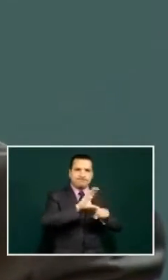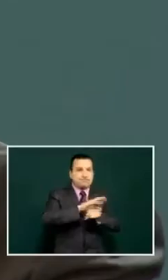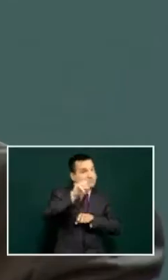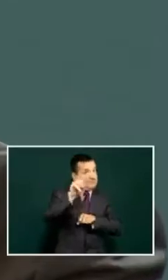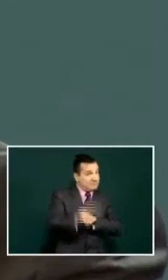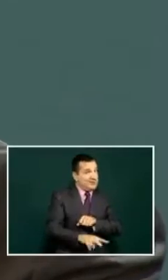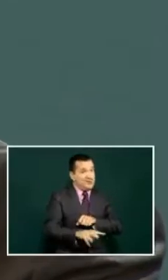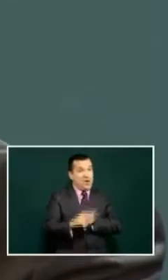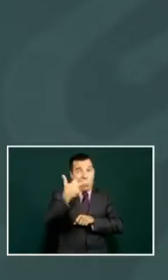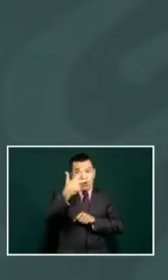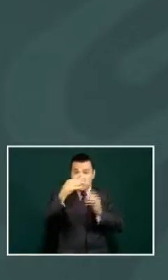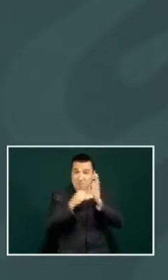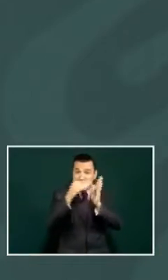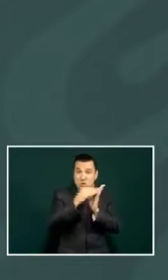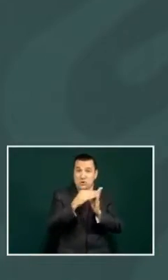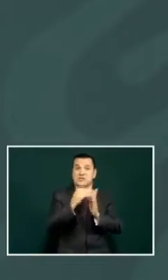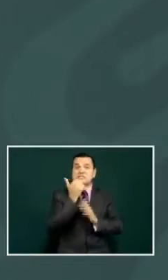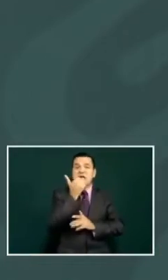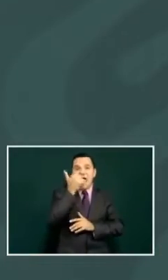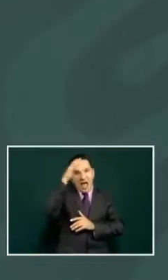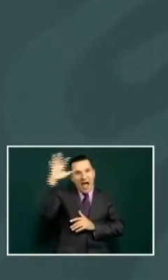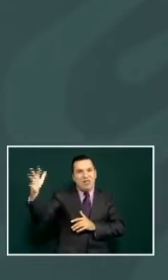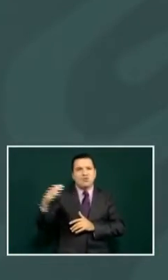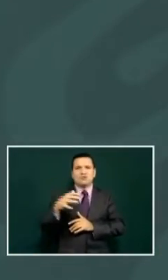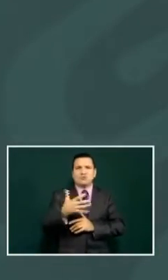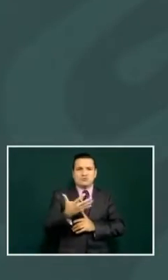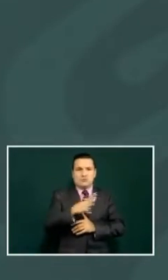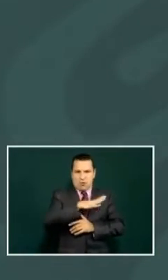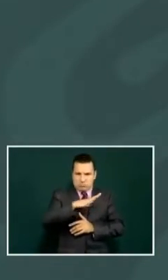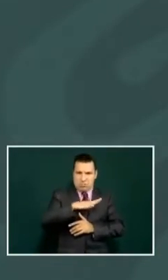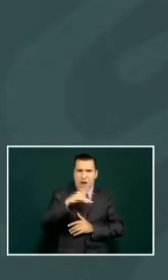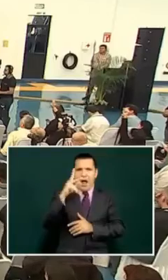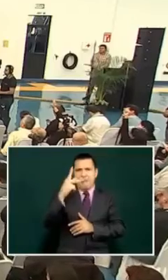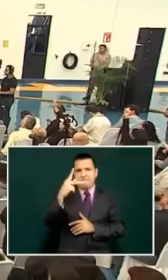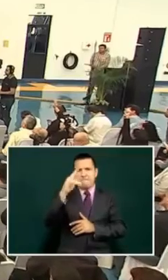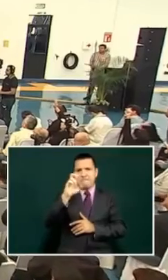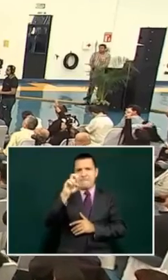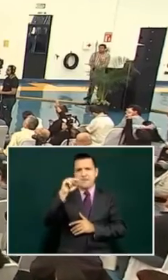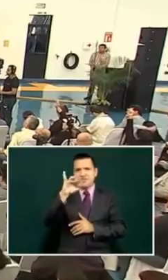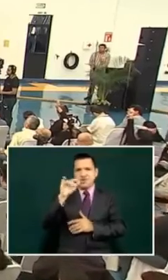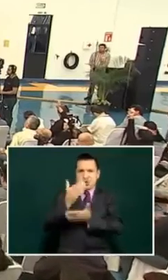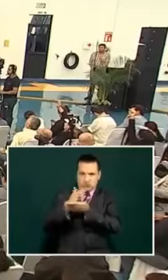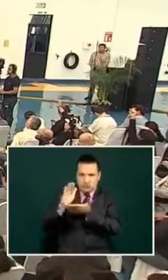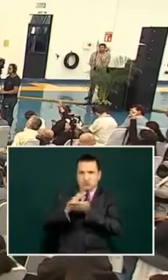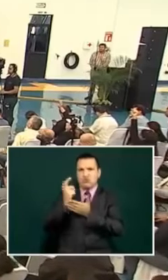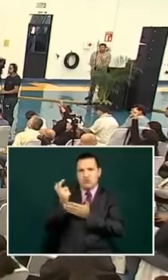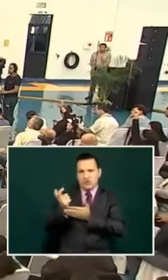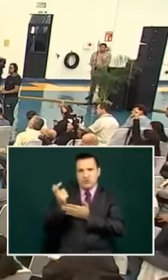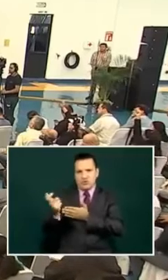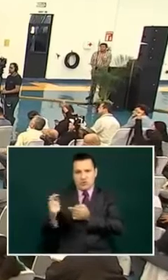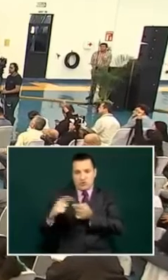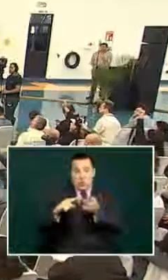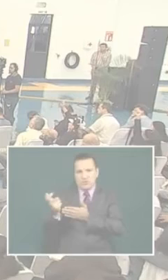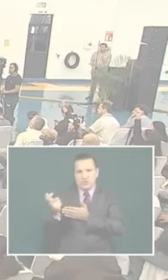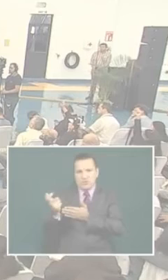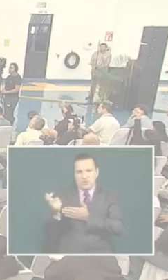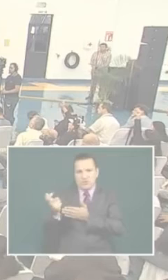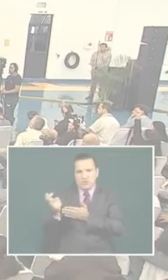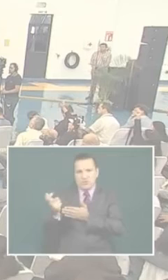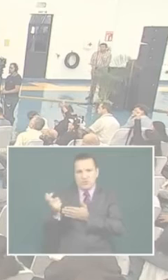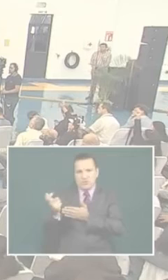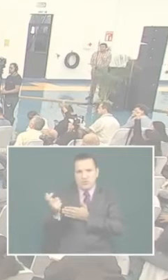it's not a small thing that there's 8 million people are now getting money